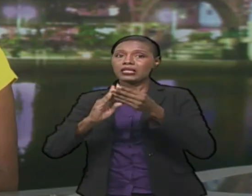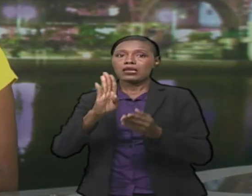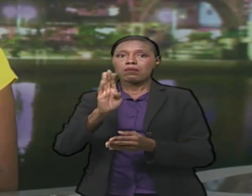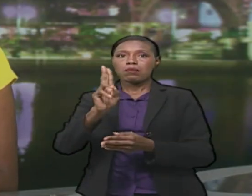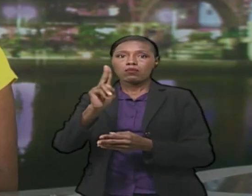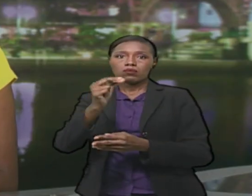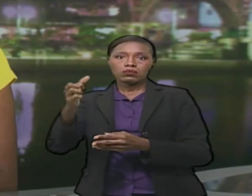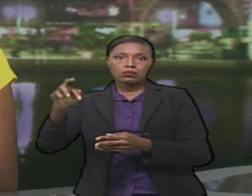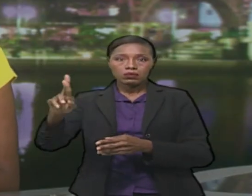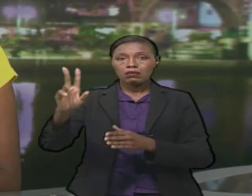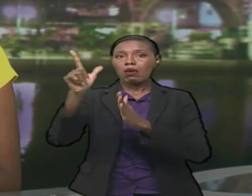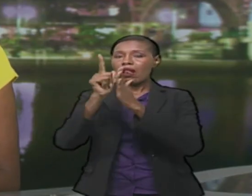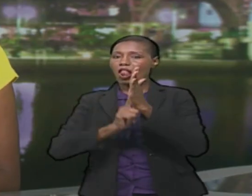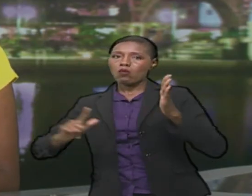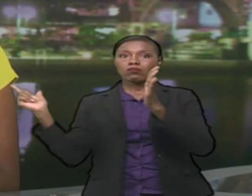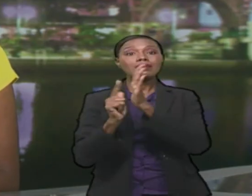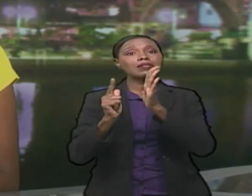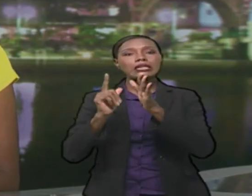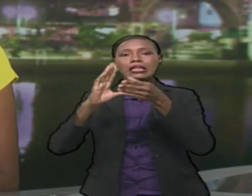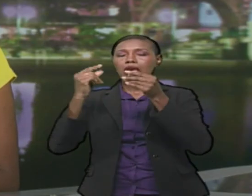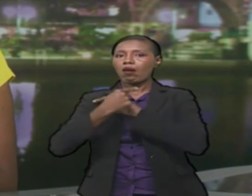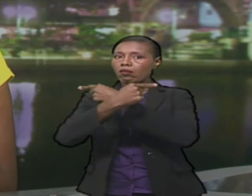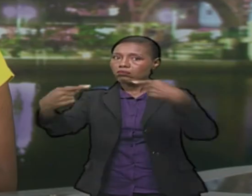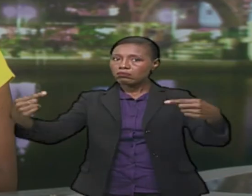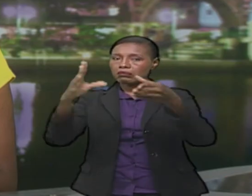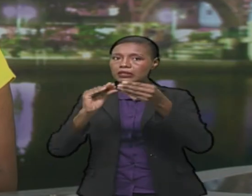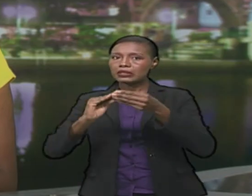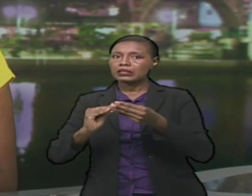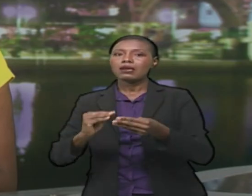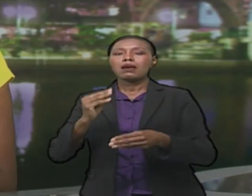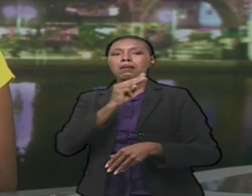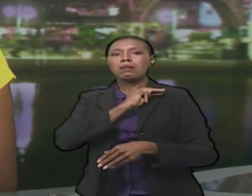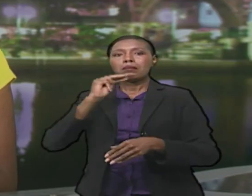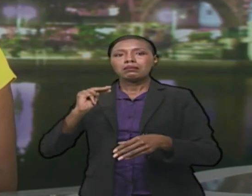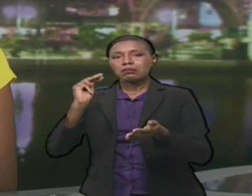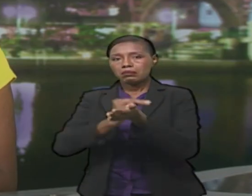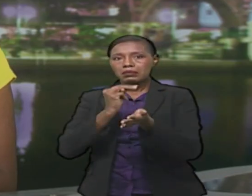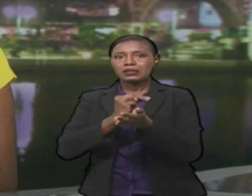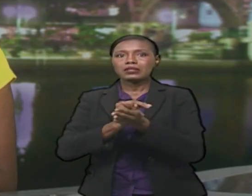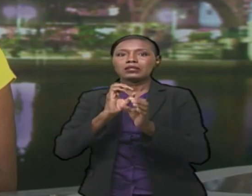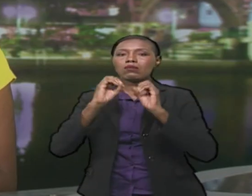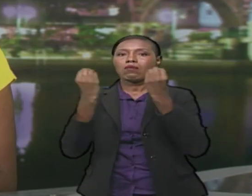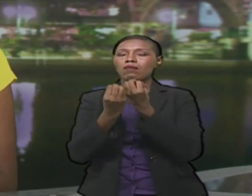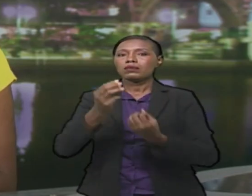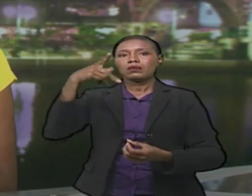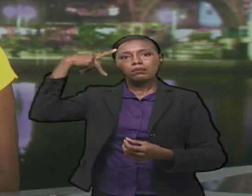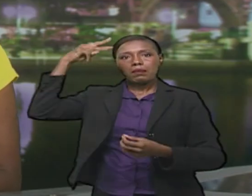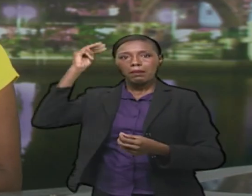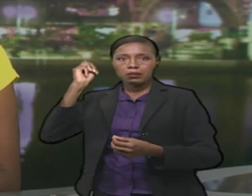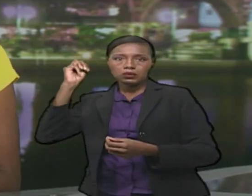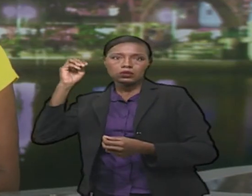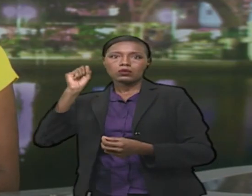is unconstitutional. The announcement, that is, was made by Minister in the office of the Prime Minister Stuart Young.